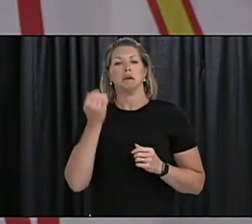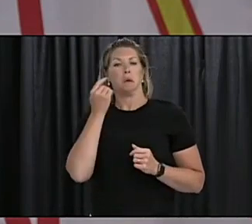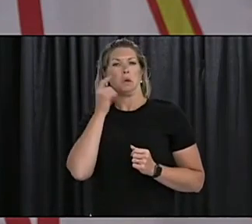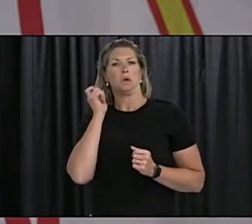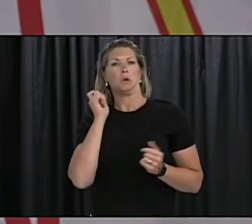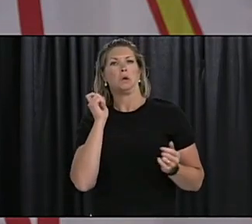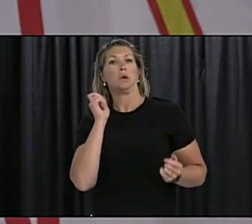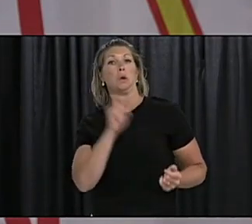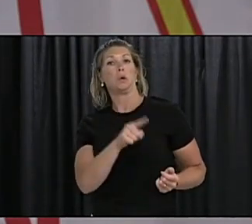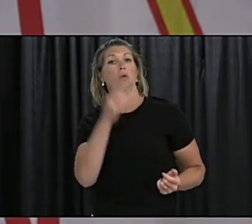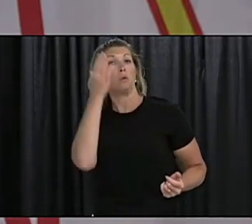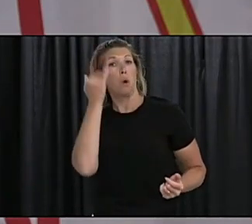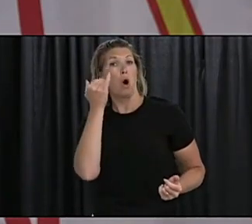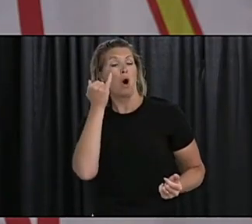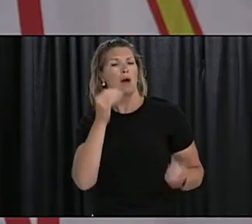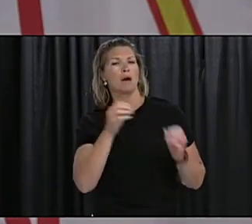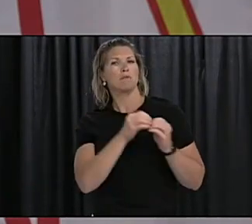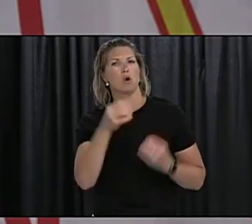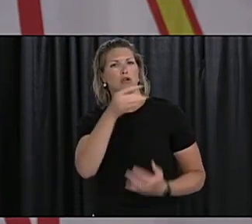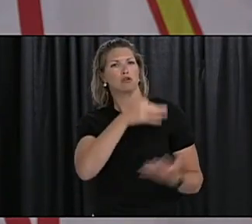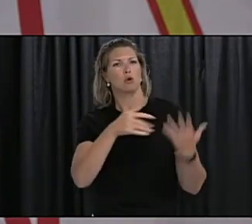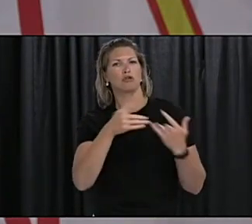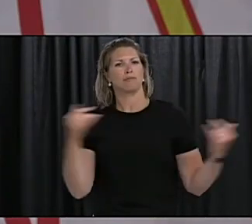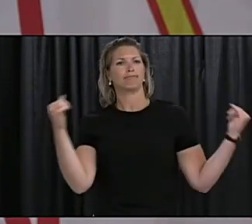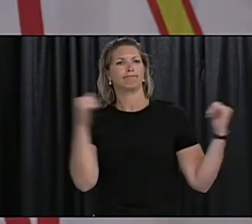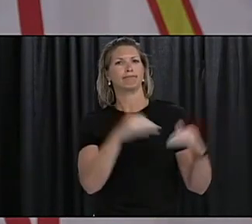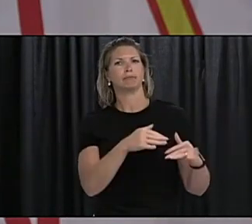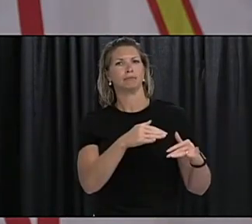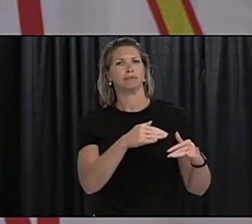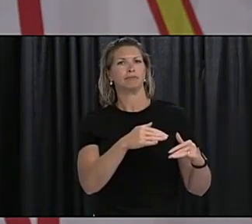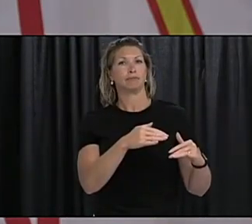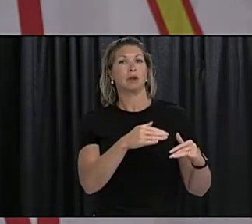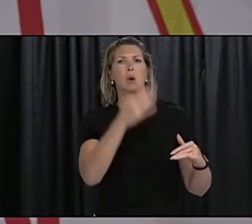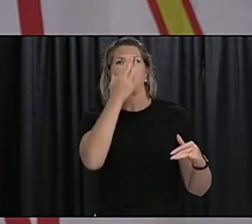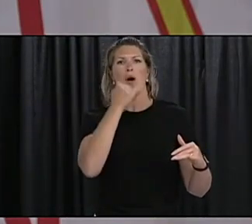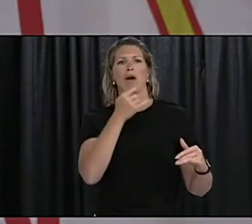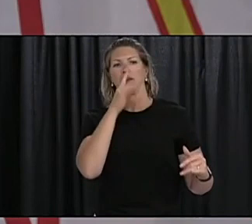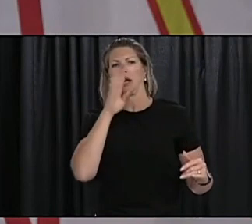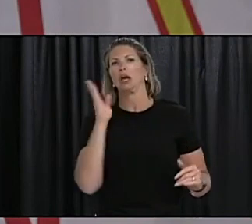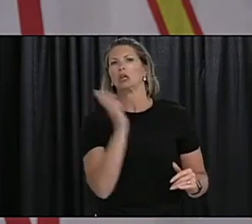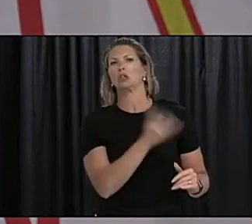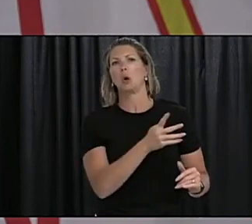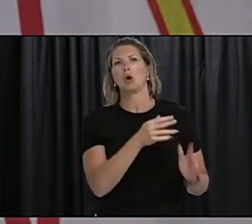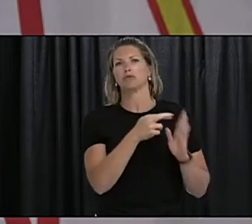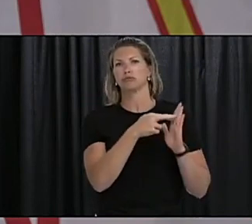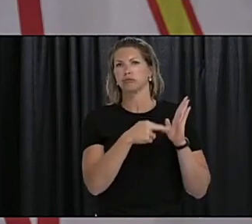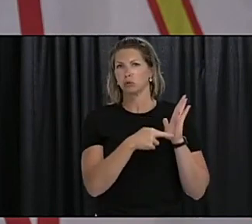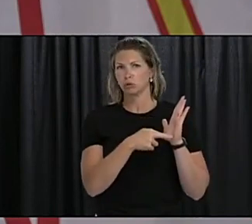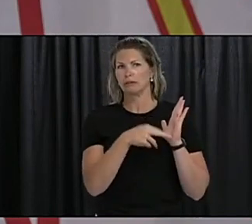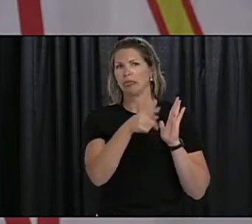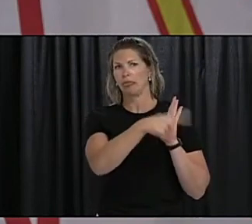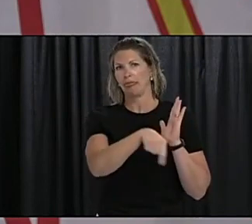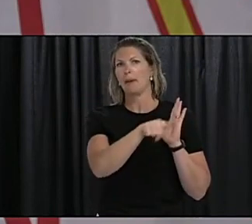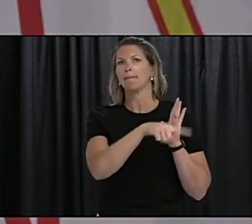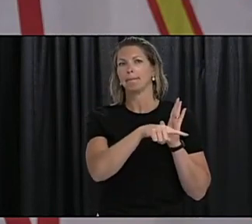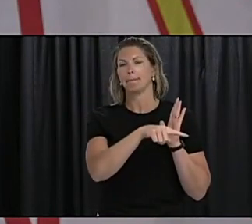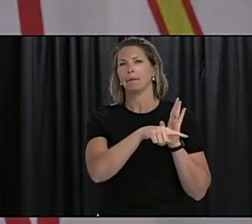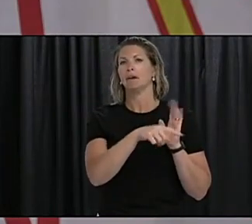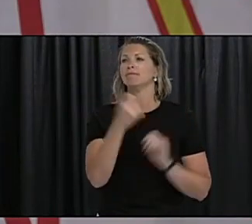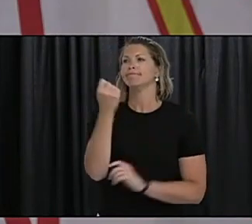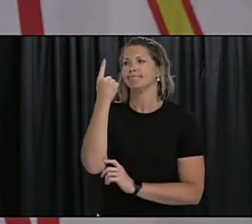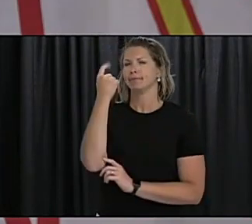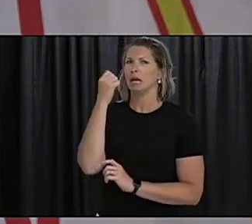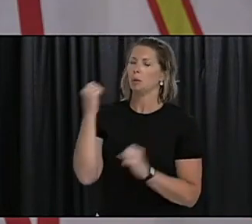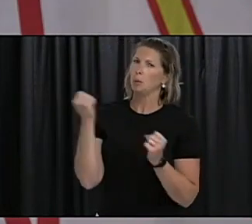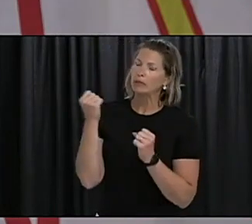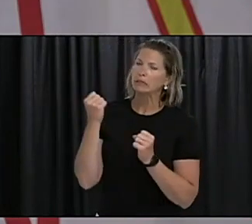attributed to social gatherings where public health guidelines have not been followed. I understand it's been an exceptionally difficult winter and